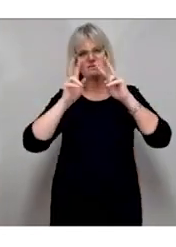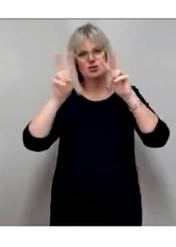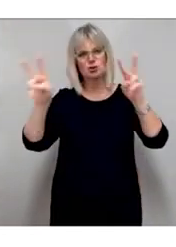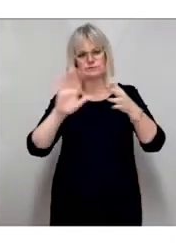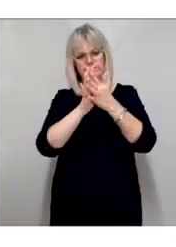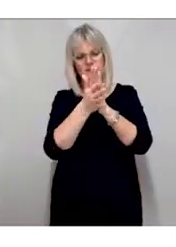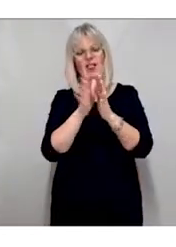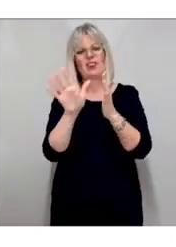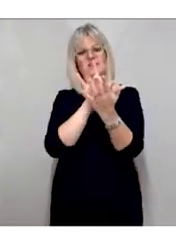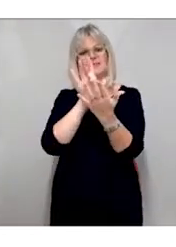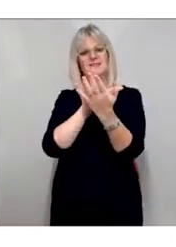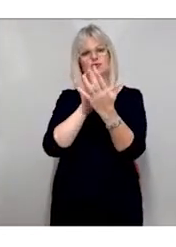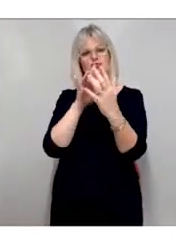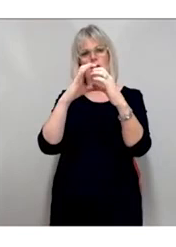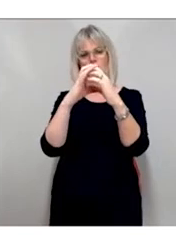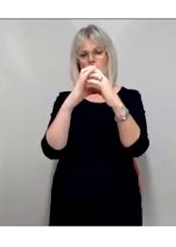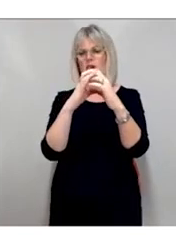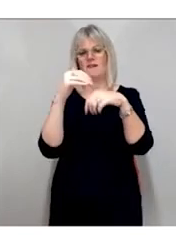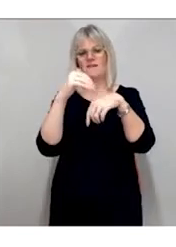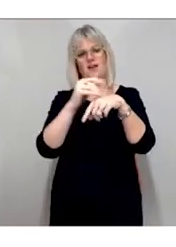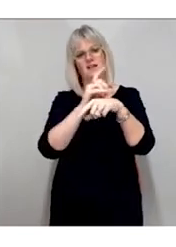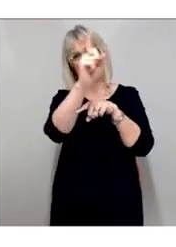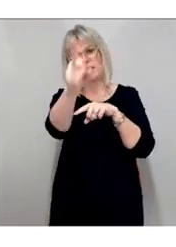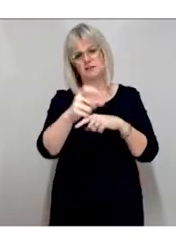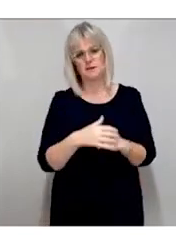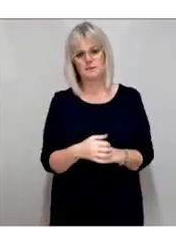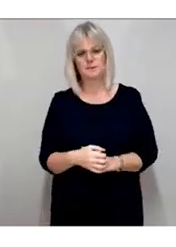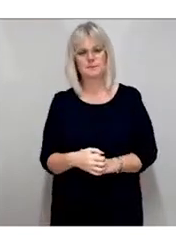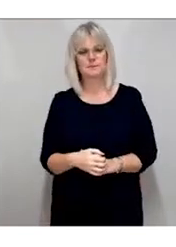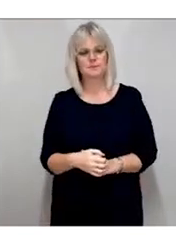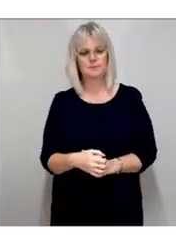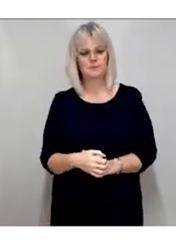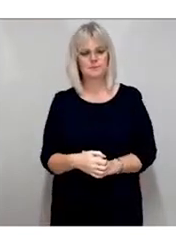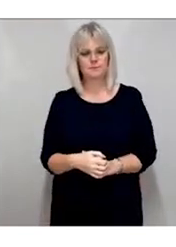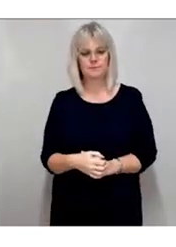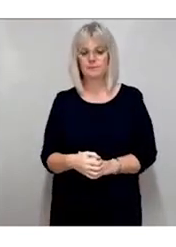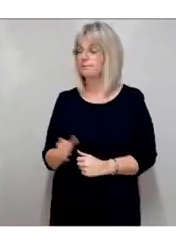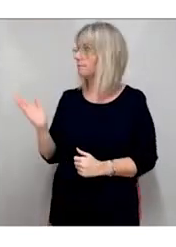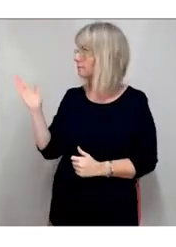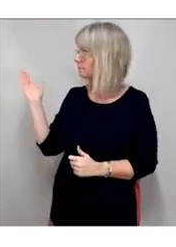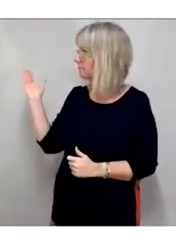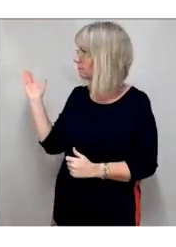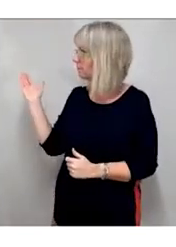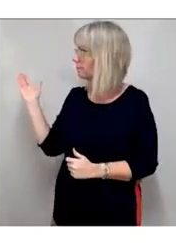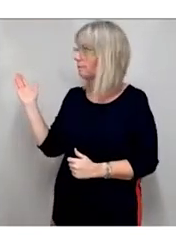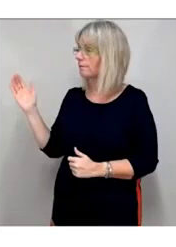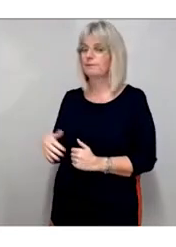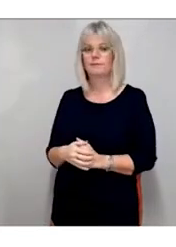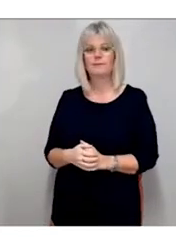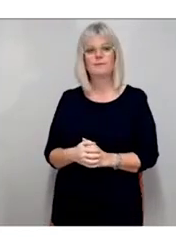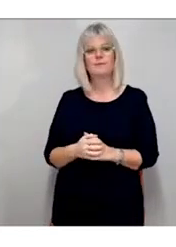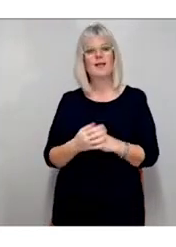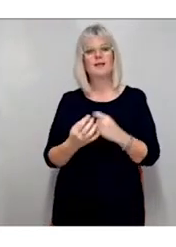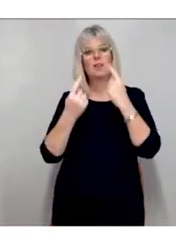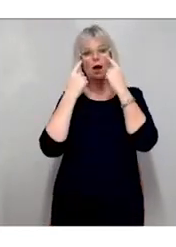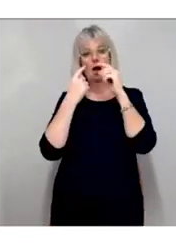Diabetic retinopathy can affect the blood vessels at the back of the eye, which leads to patchy loss of central vision or side